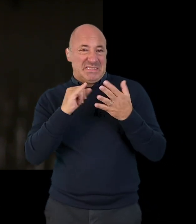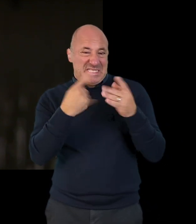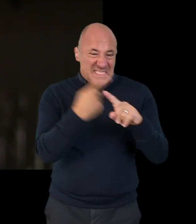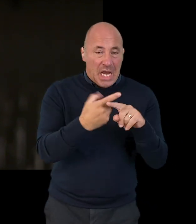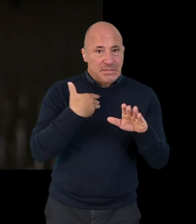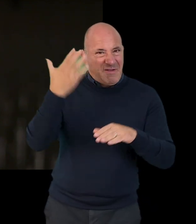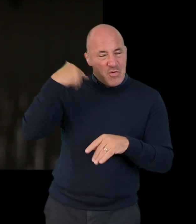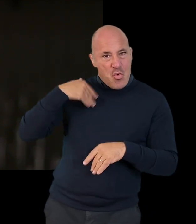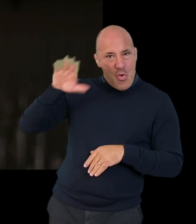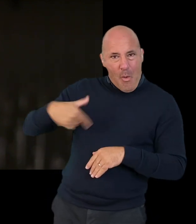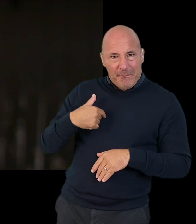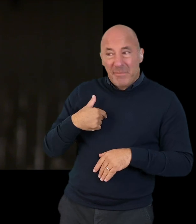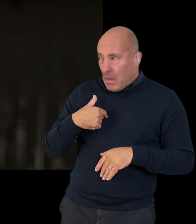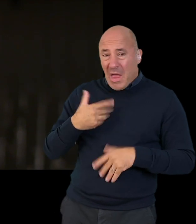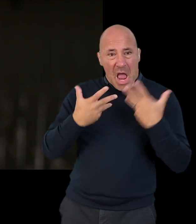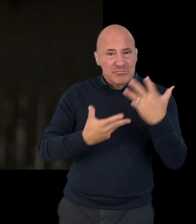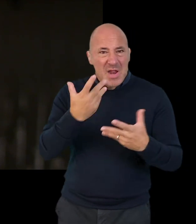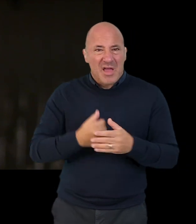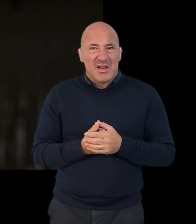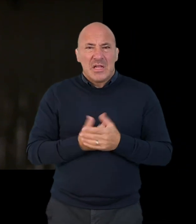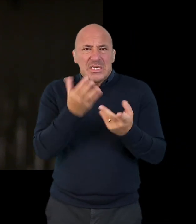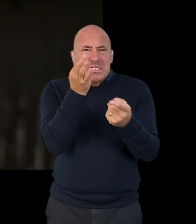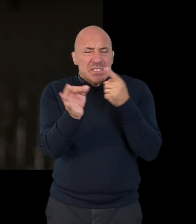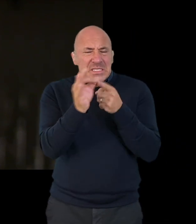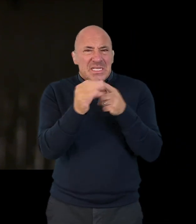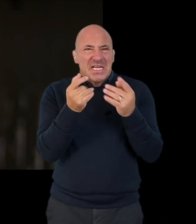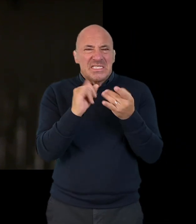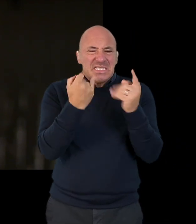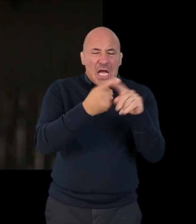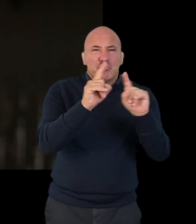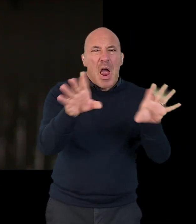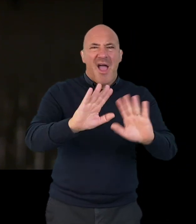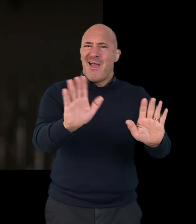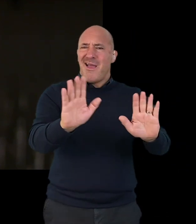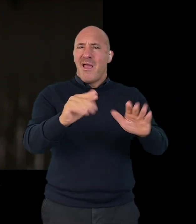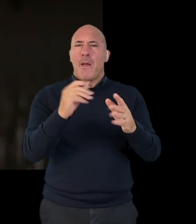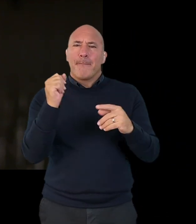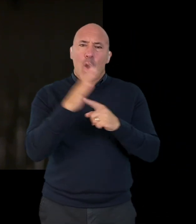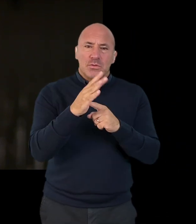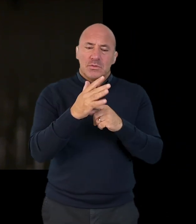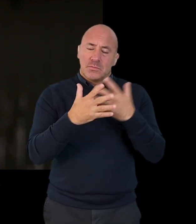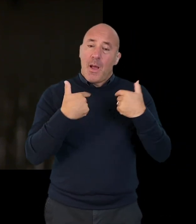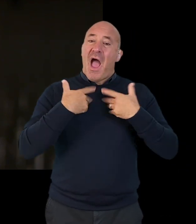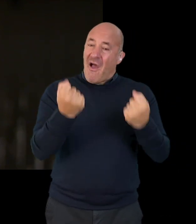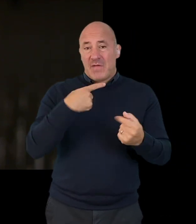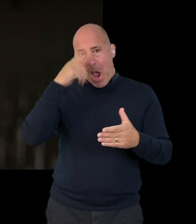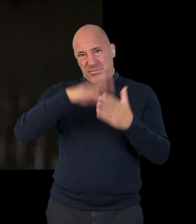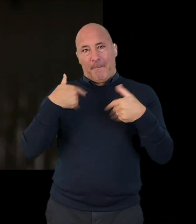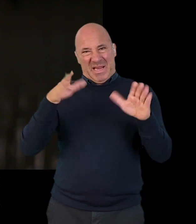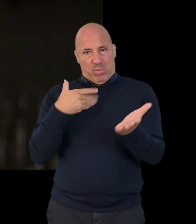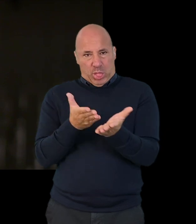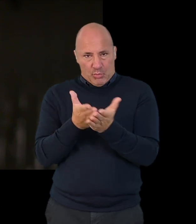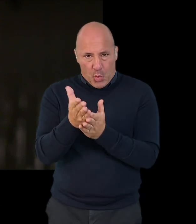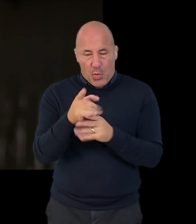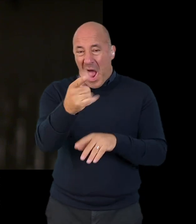country of origin? If so, try to explain. You do not need to give specific sexual details of course, but it is important to explain